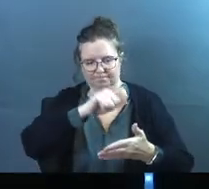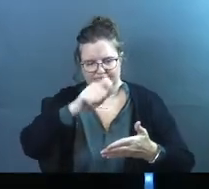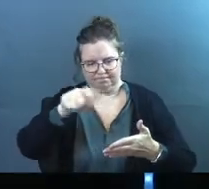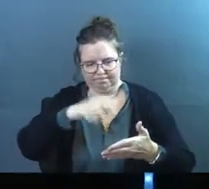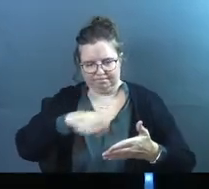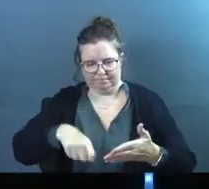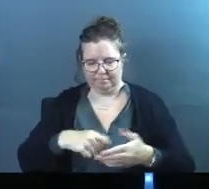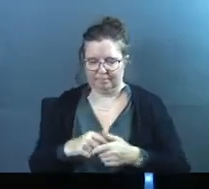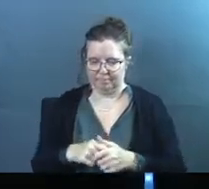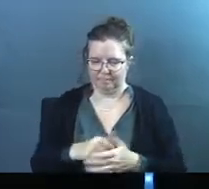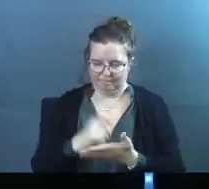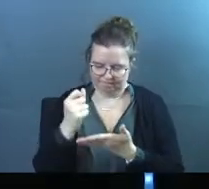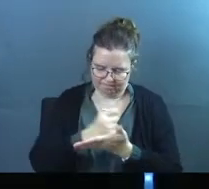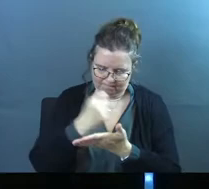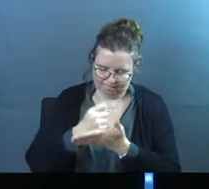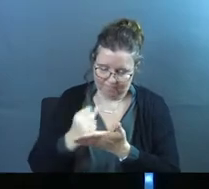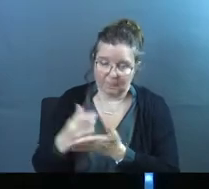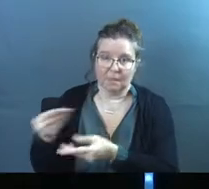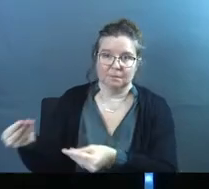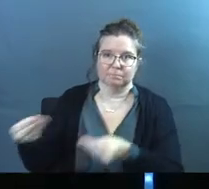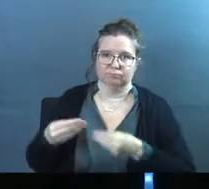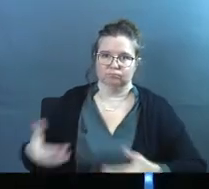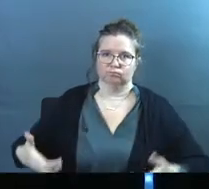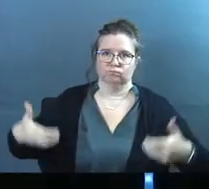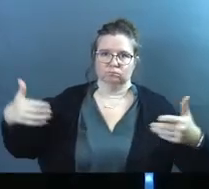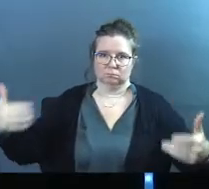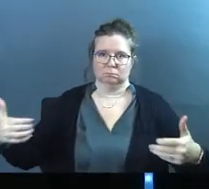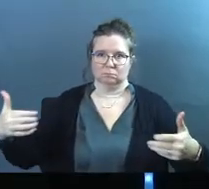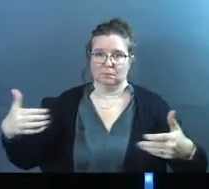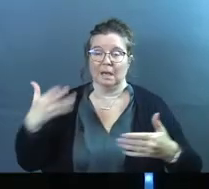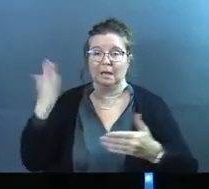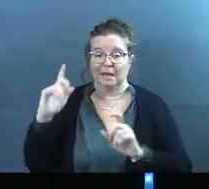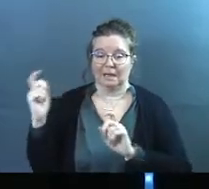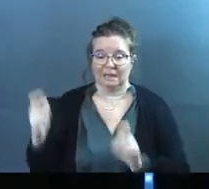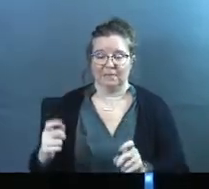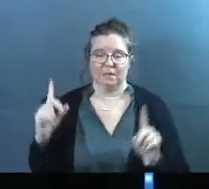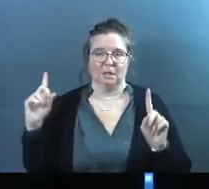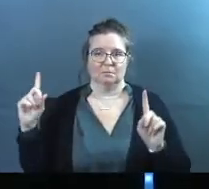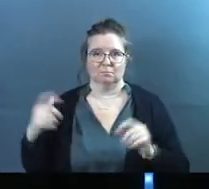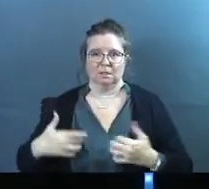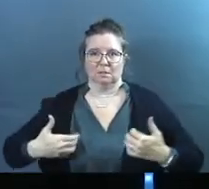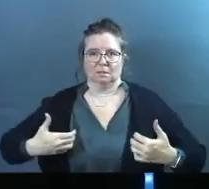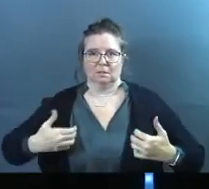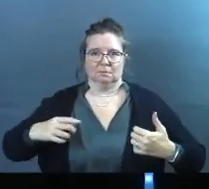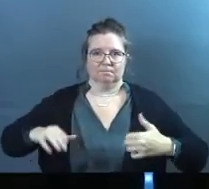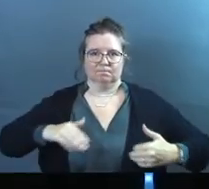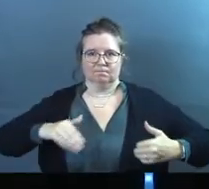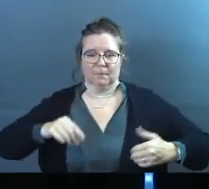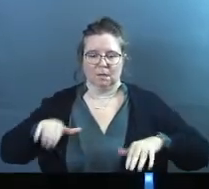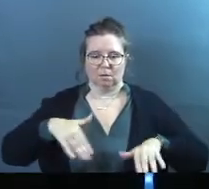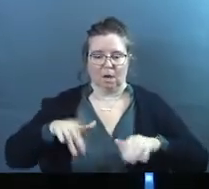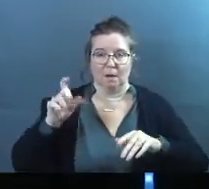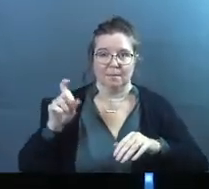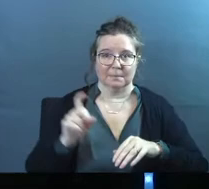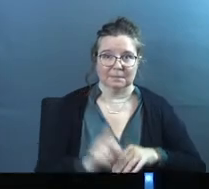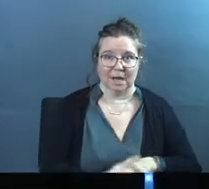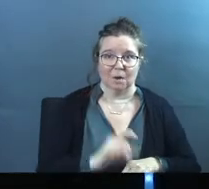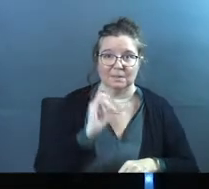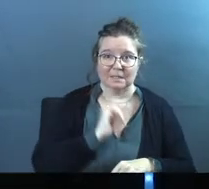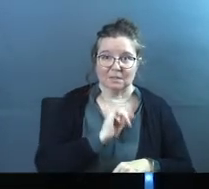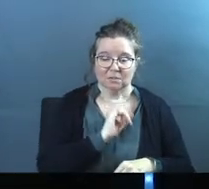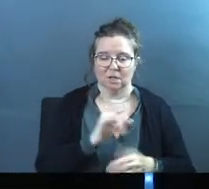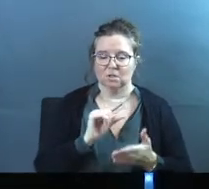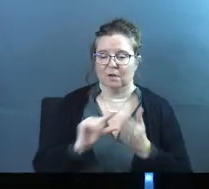do you have an eraser? You know, that doesn't work. So he's just getting the Ten Commandments and God gives them to him and he comes down, right? And here's what happens. He comes down to the Israelites.